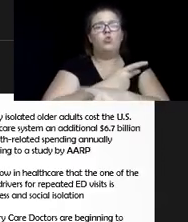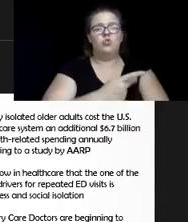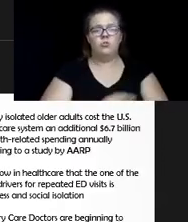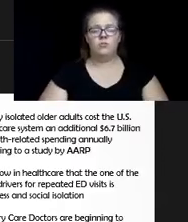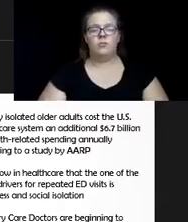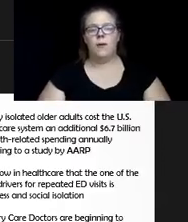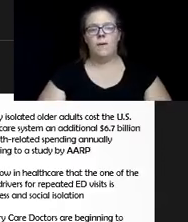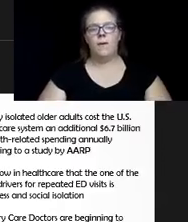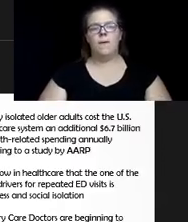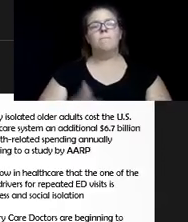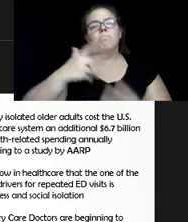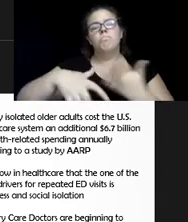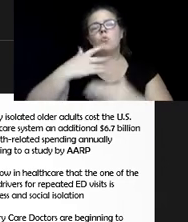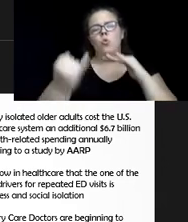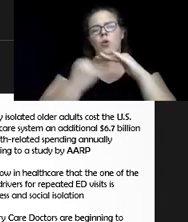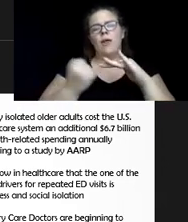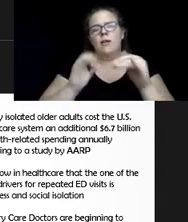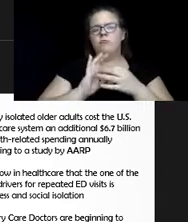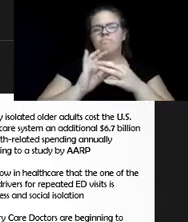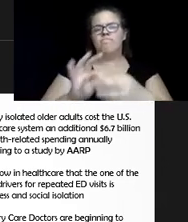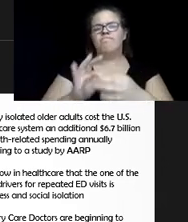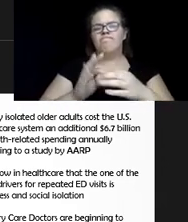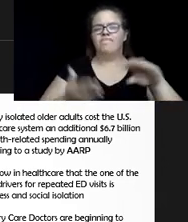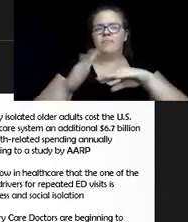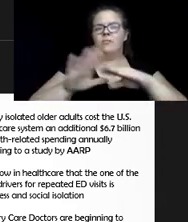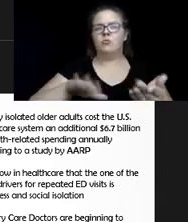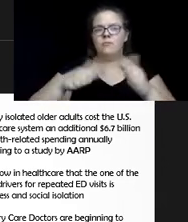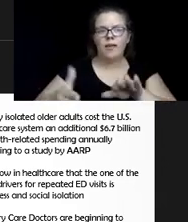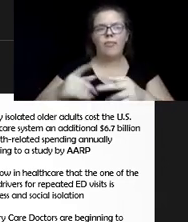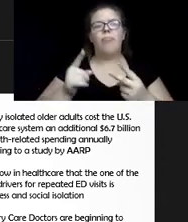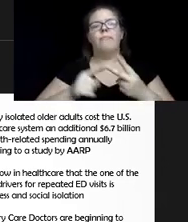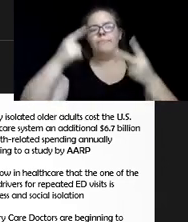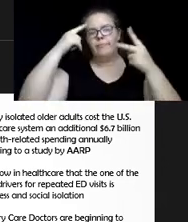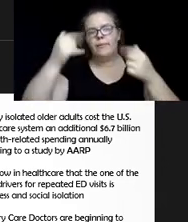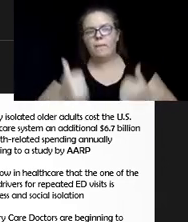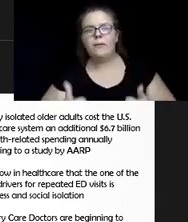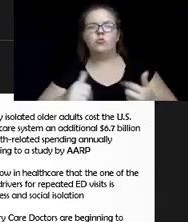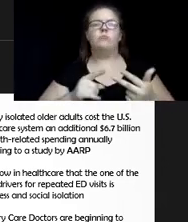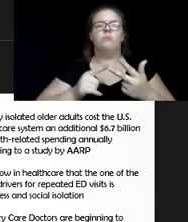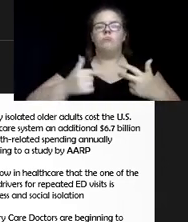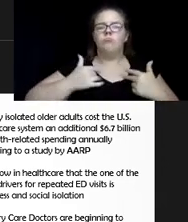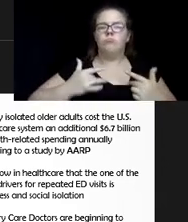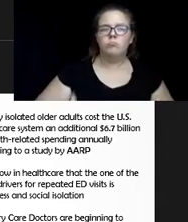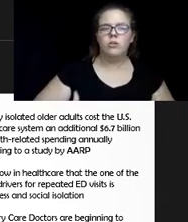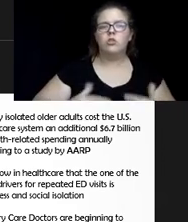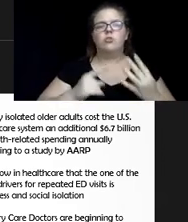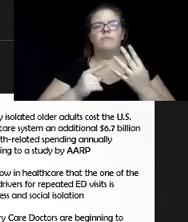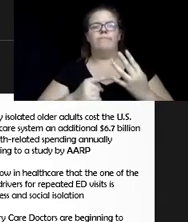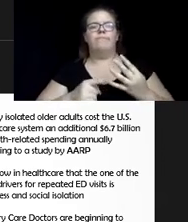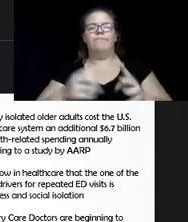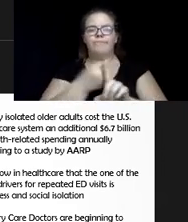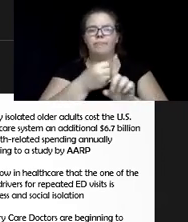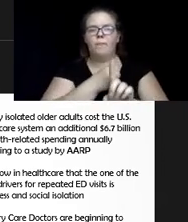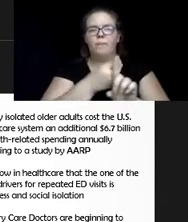And social isolation has been linked to increased death, dementia, depression, and elder abuse. And the risk is even higher